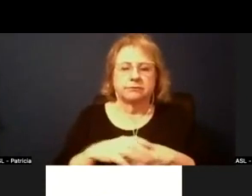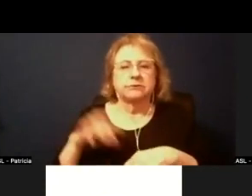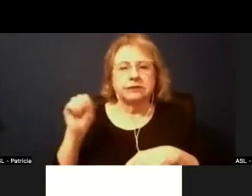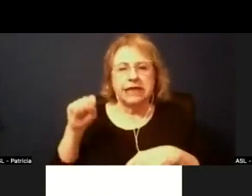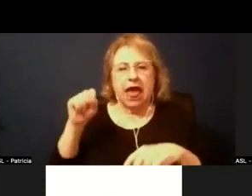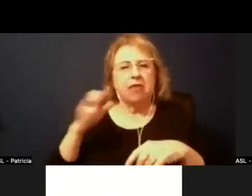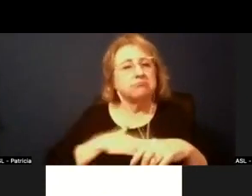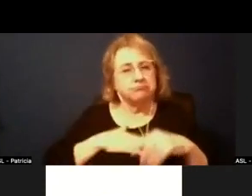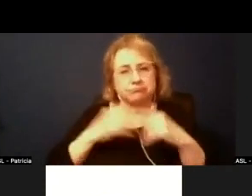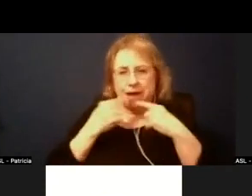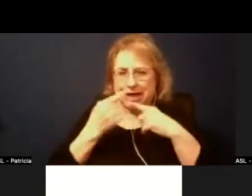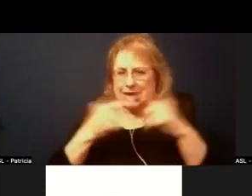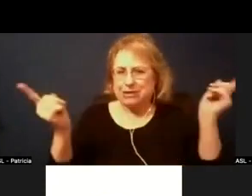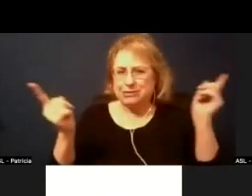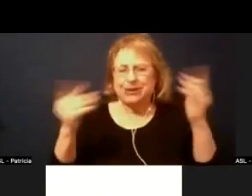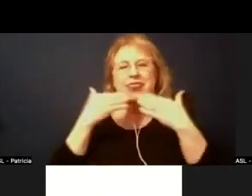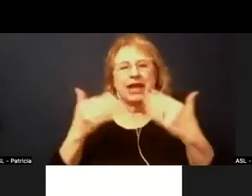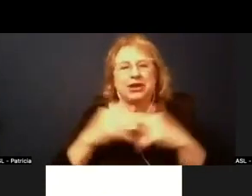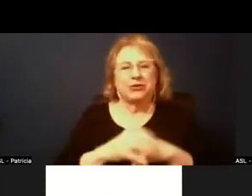my announcement. Thank you.